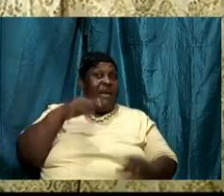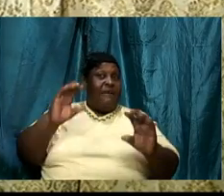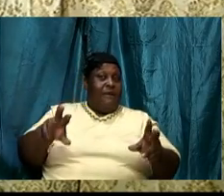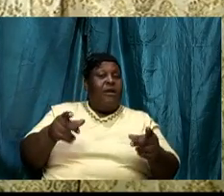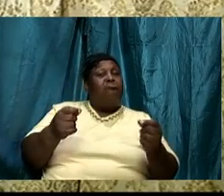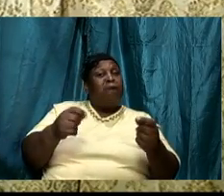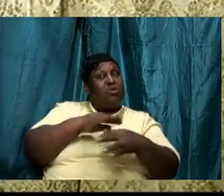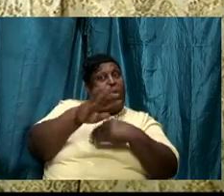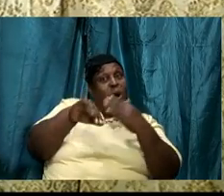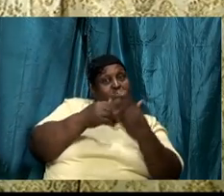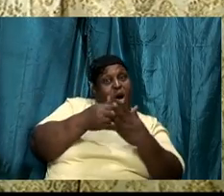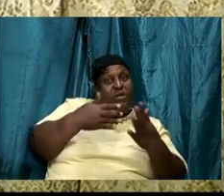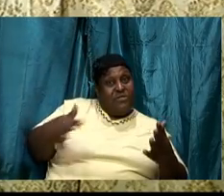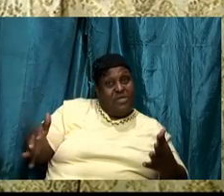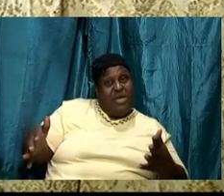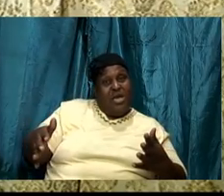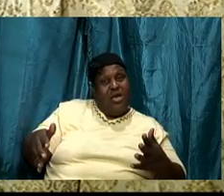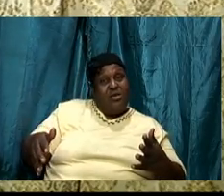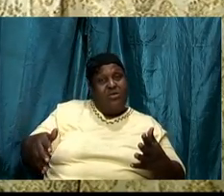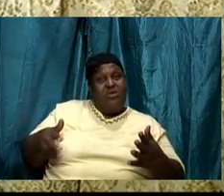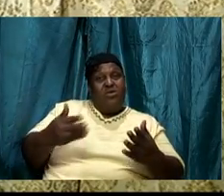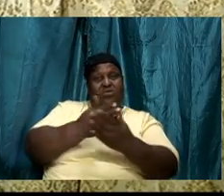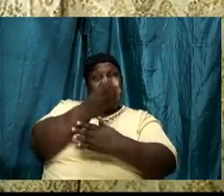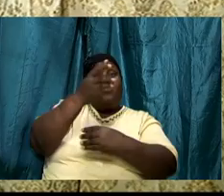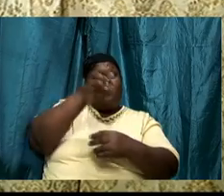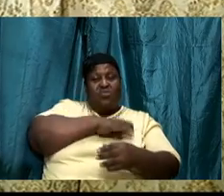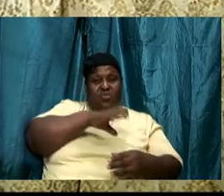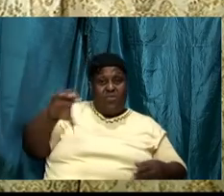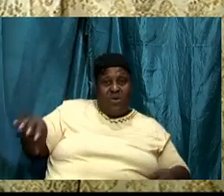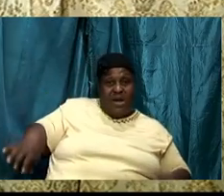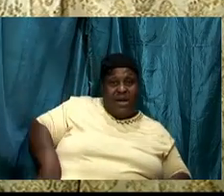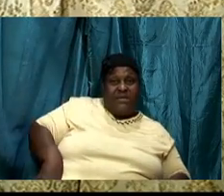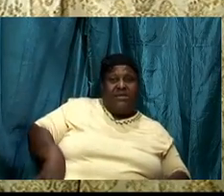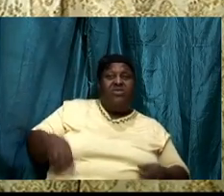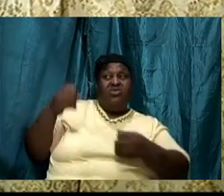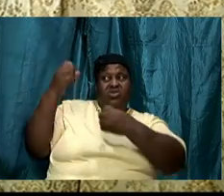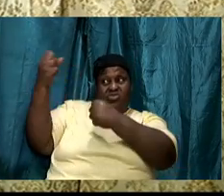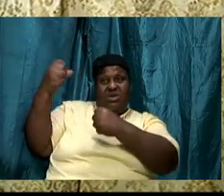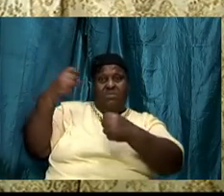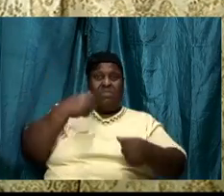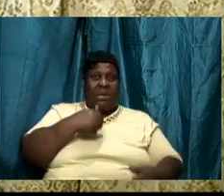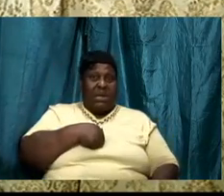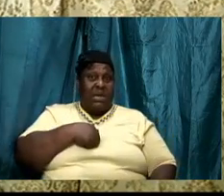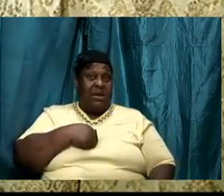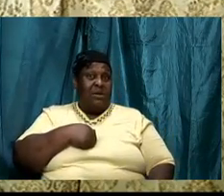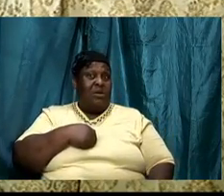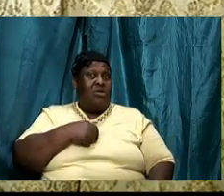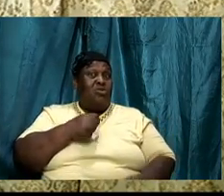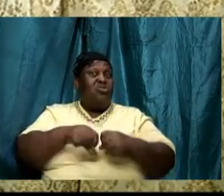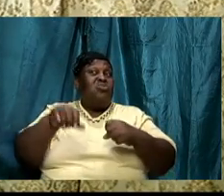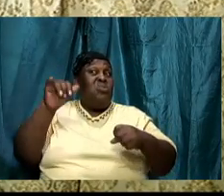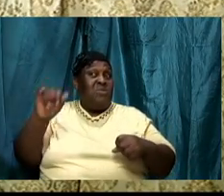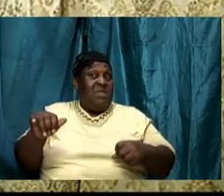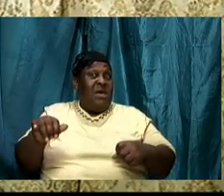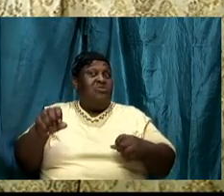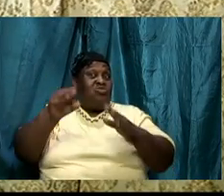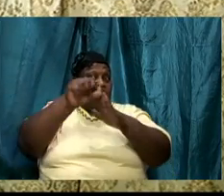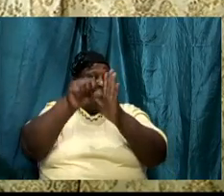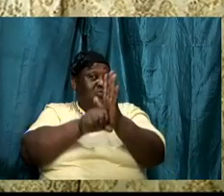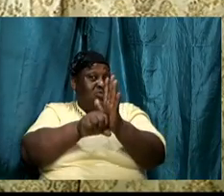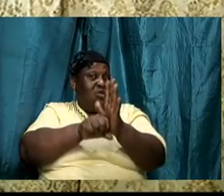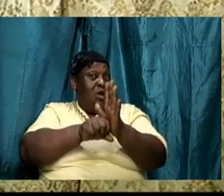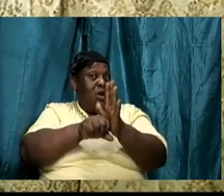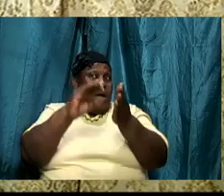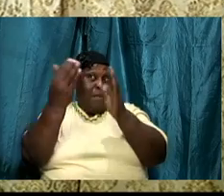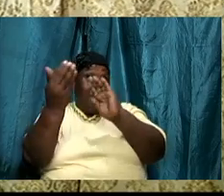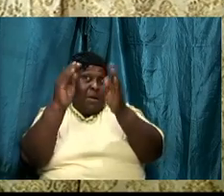who strengthens me so that there will come alive in our lives in our system a